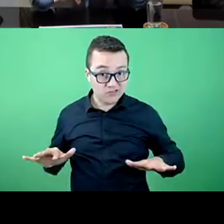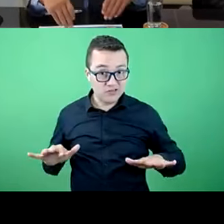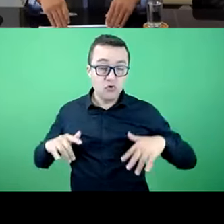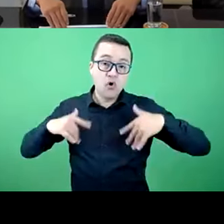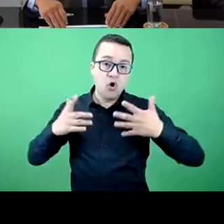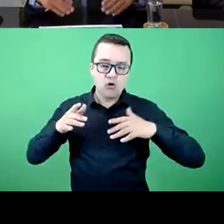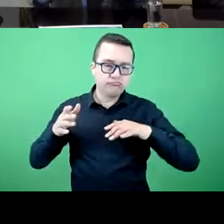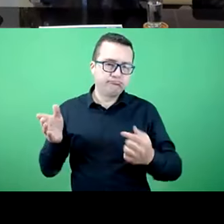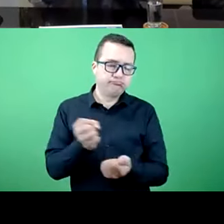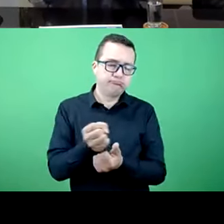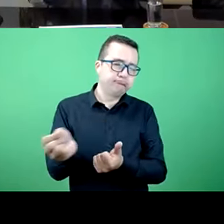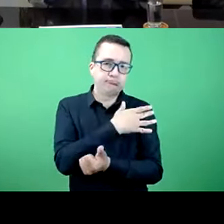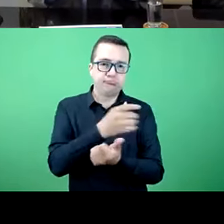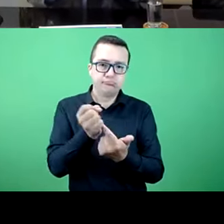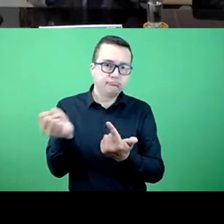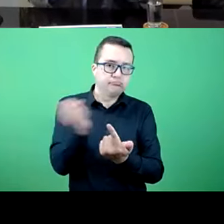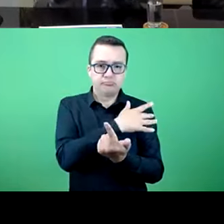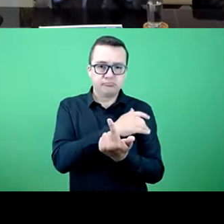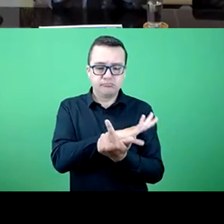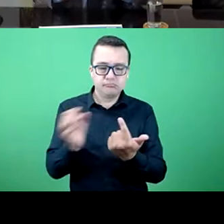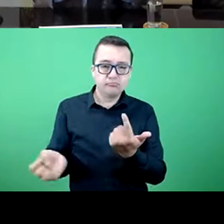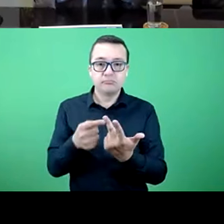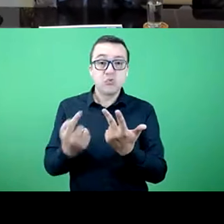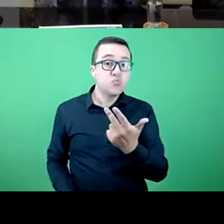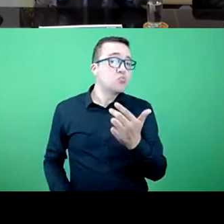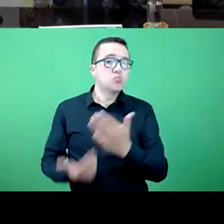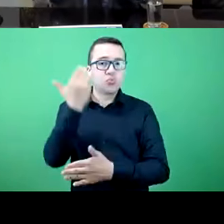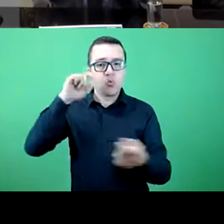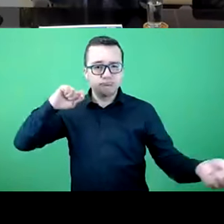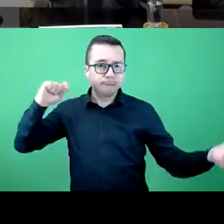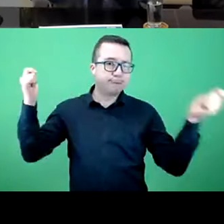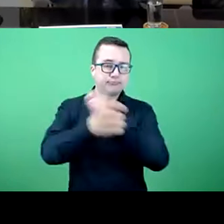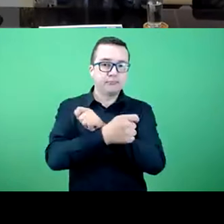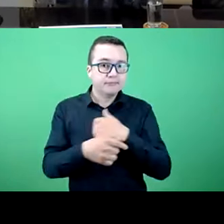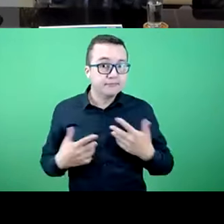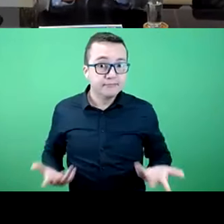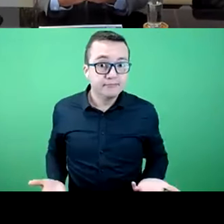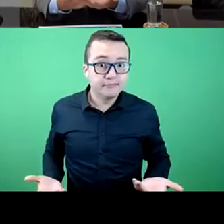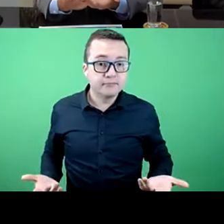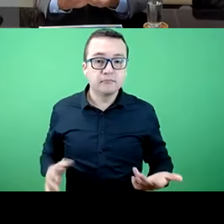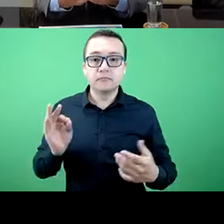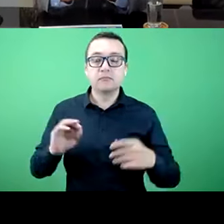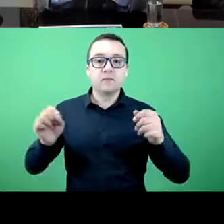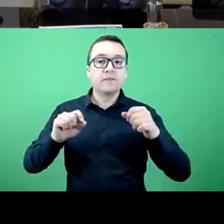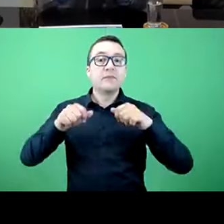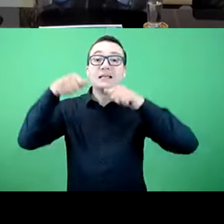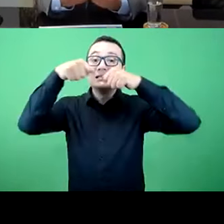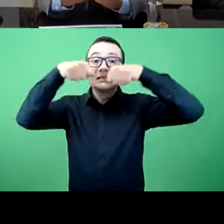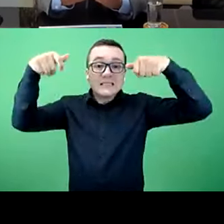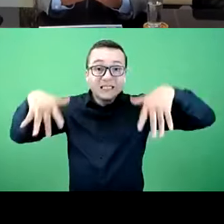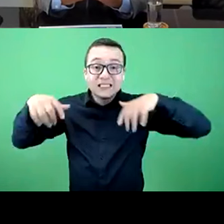et cetera. This is part of the debate, but clearly, any system will